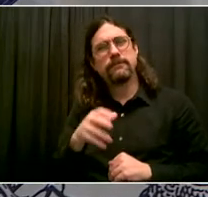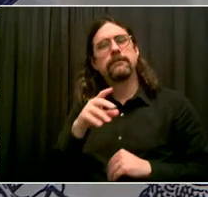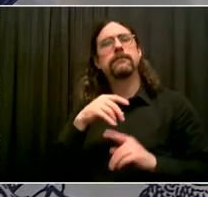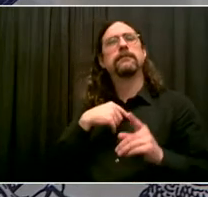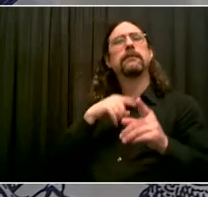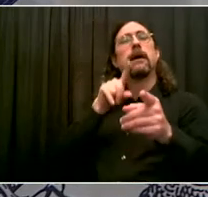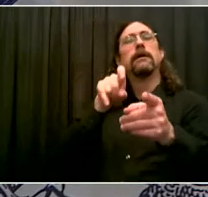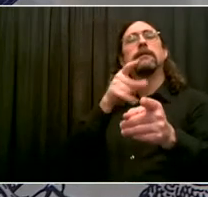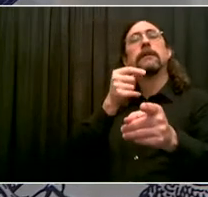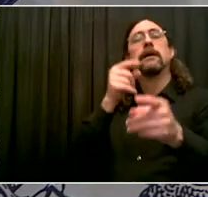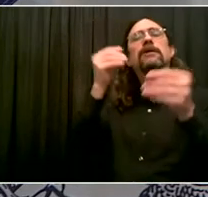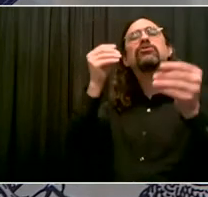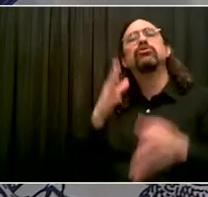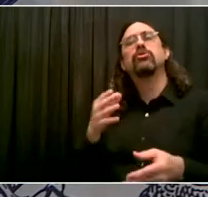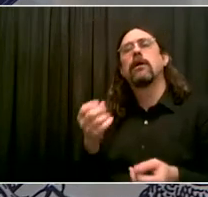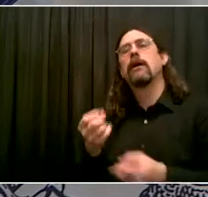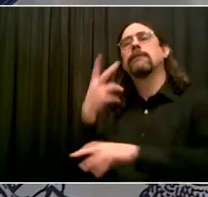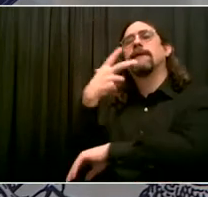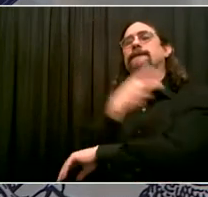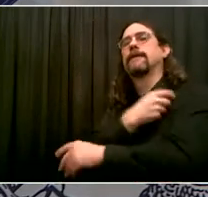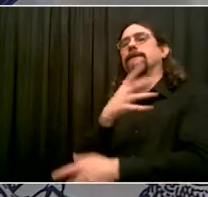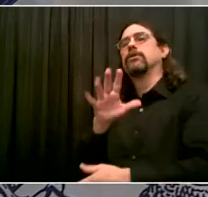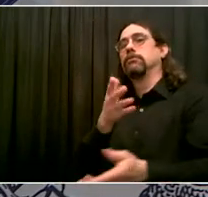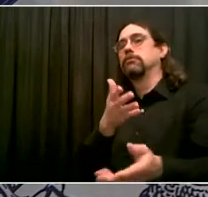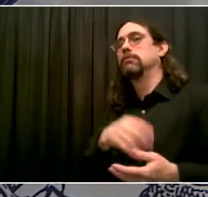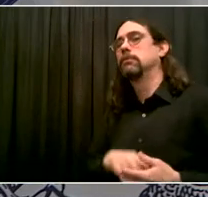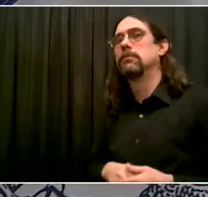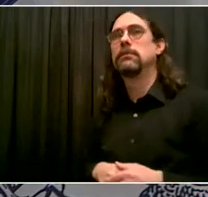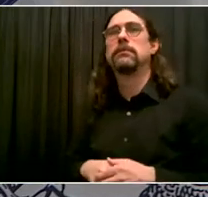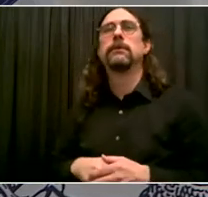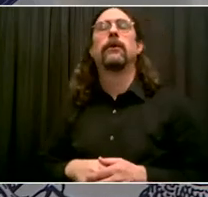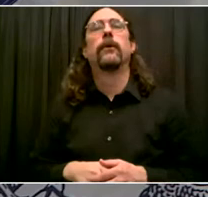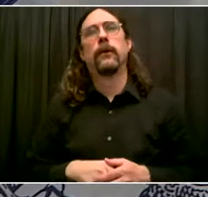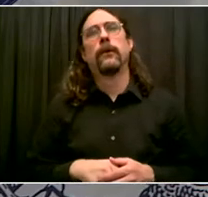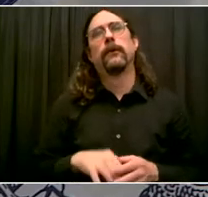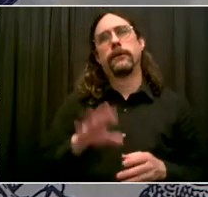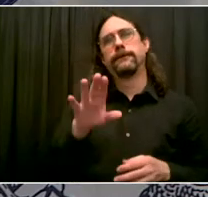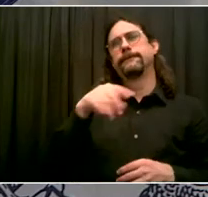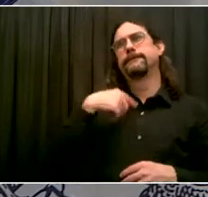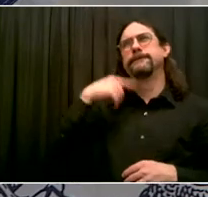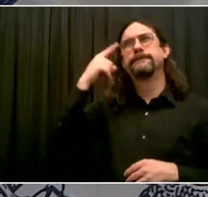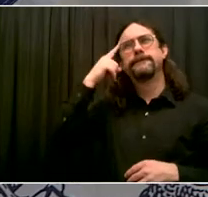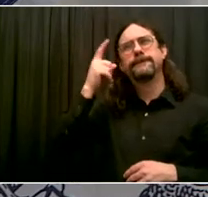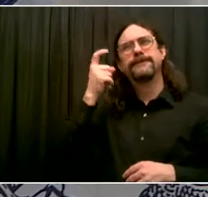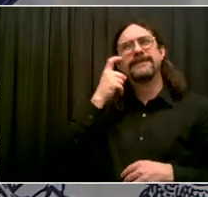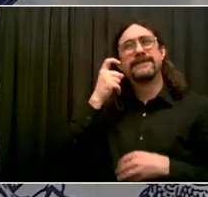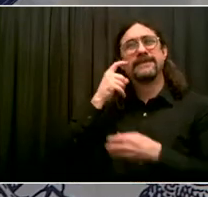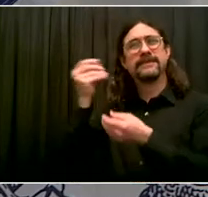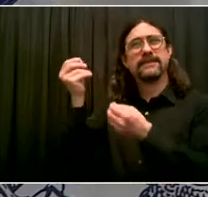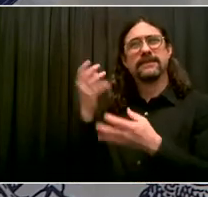The last information I got was now at least a week or two old was over 30,000